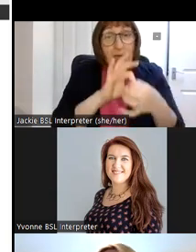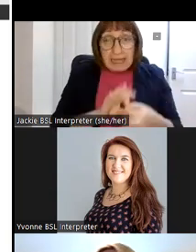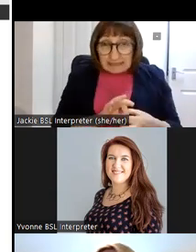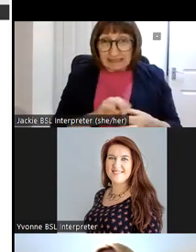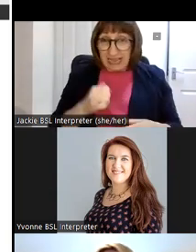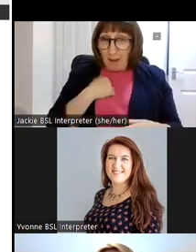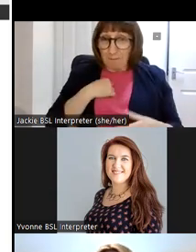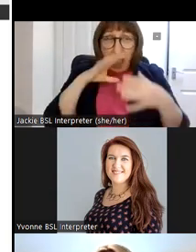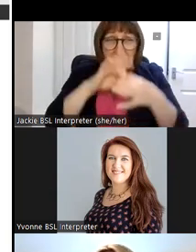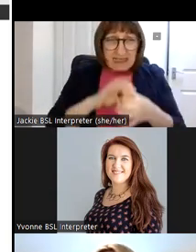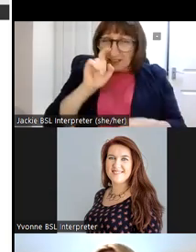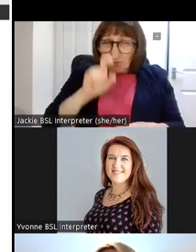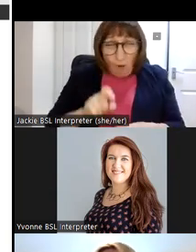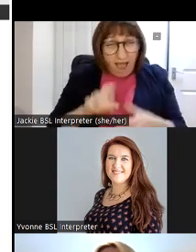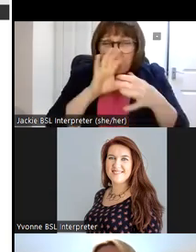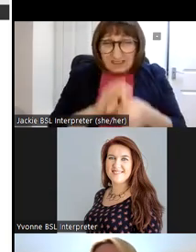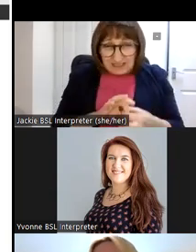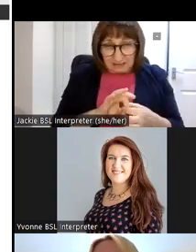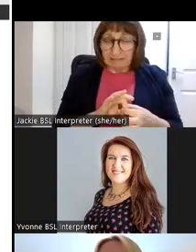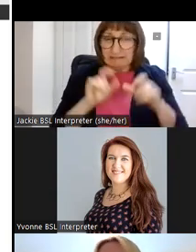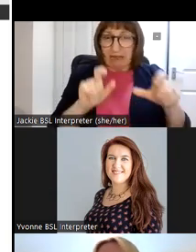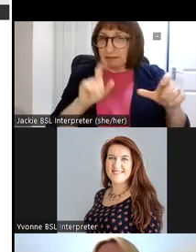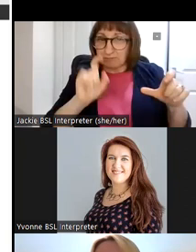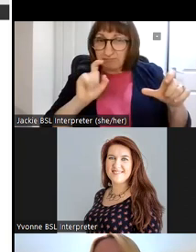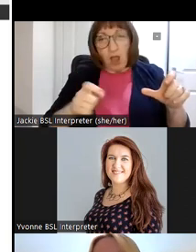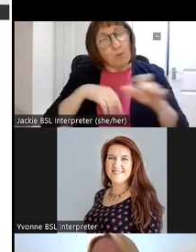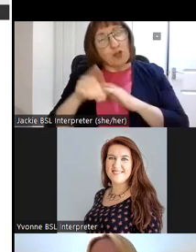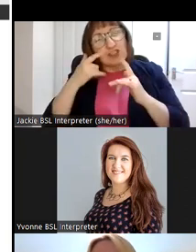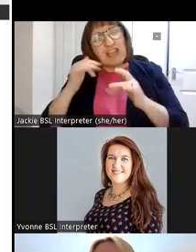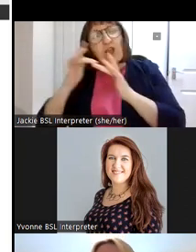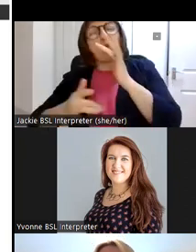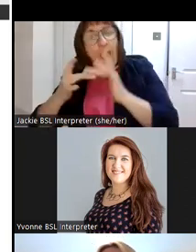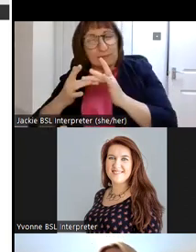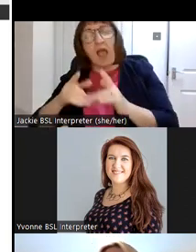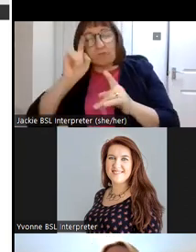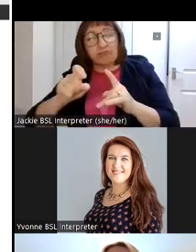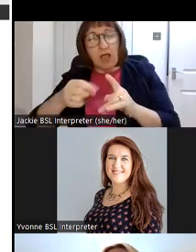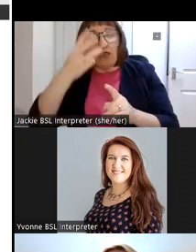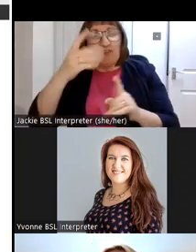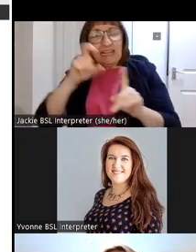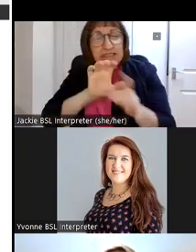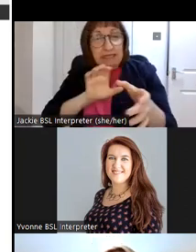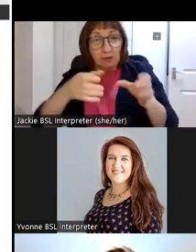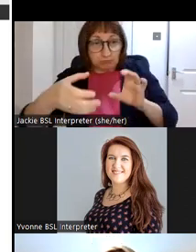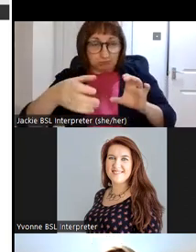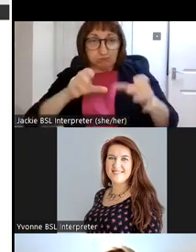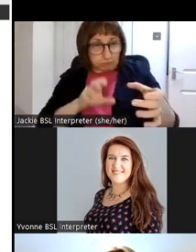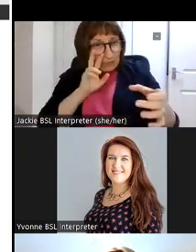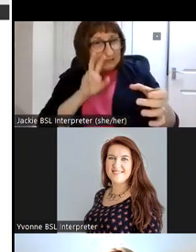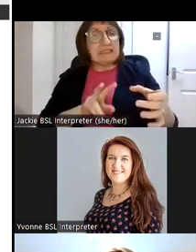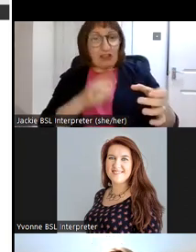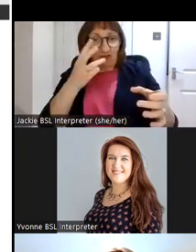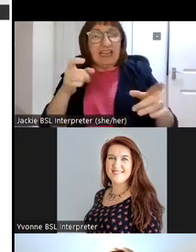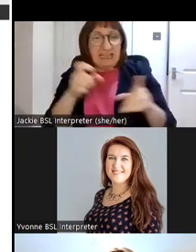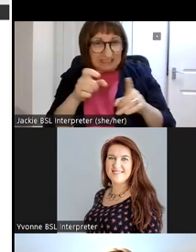links in the middle are a bit static but you can go into our website and you can see these 3d um these